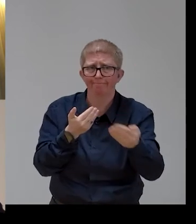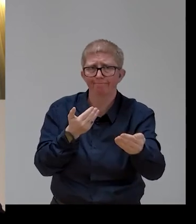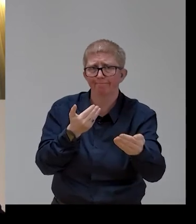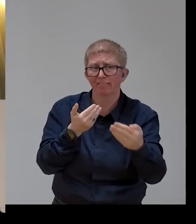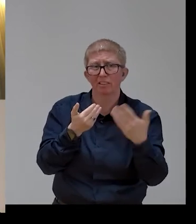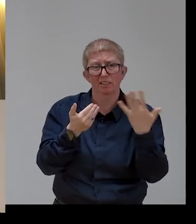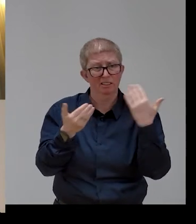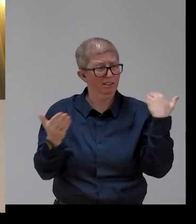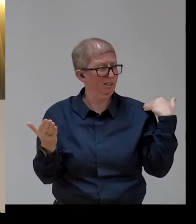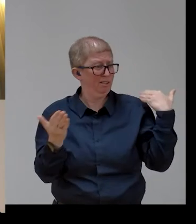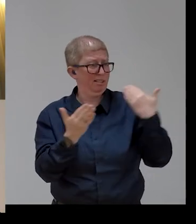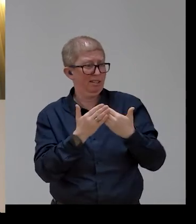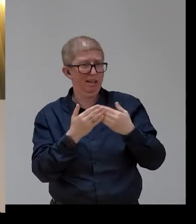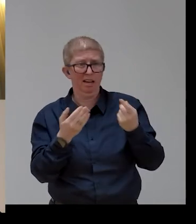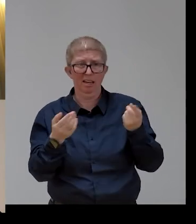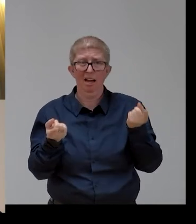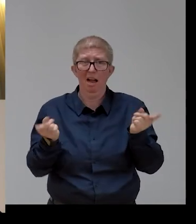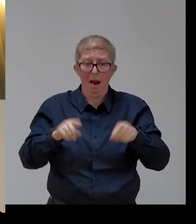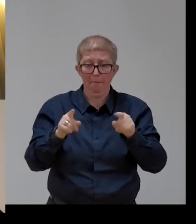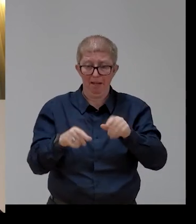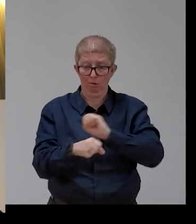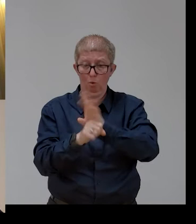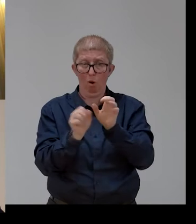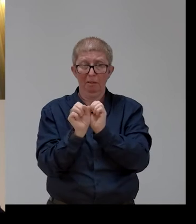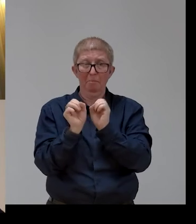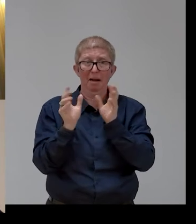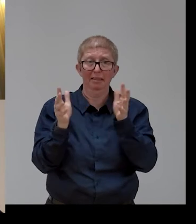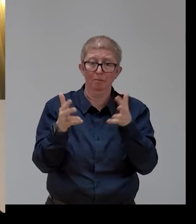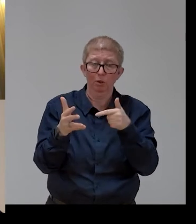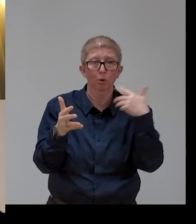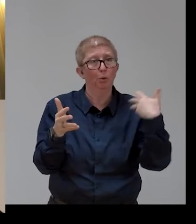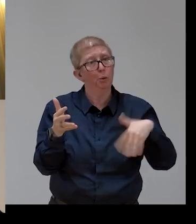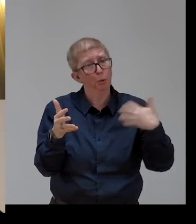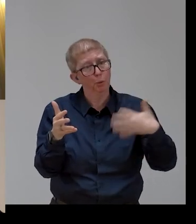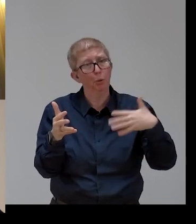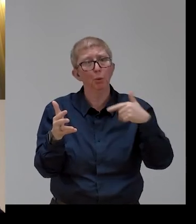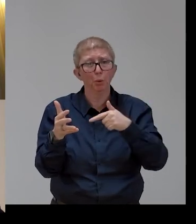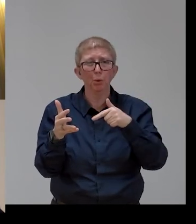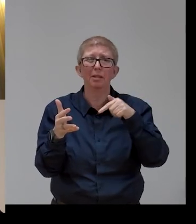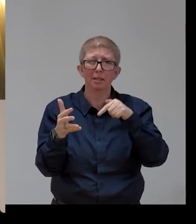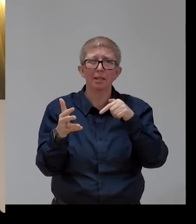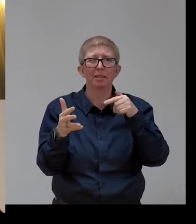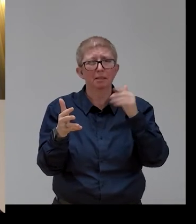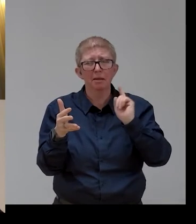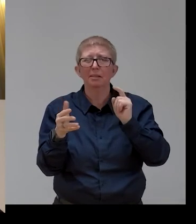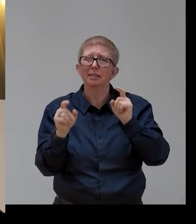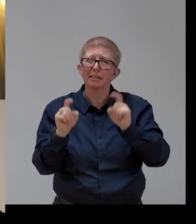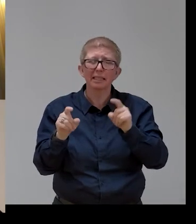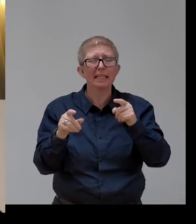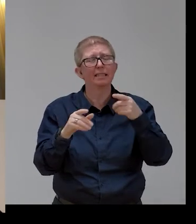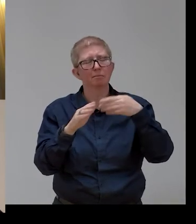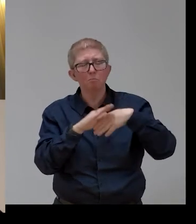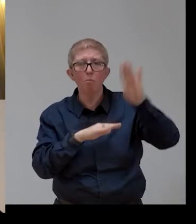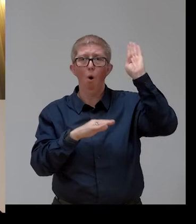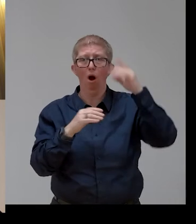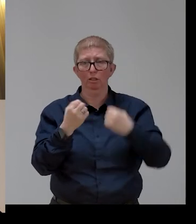and with the pandemic has created more need of support and more need of involvement, in fact, of